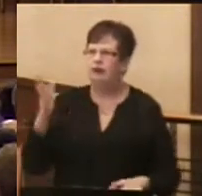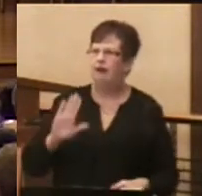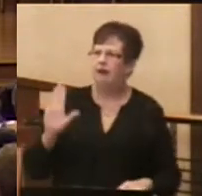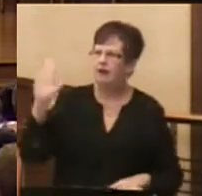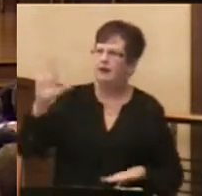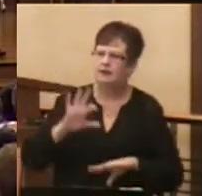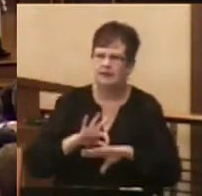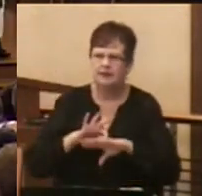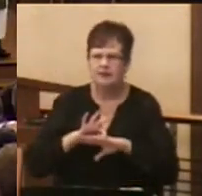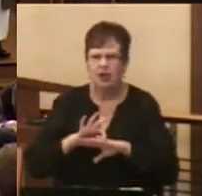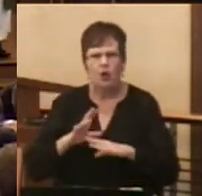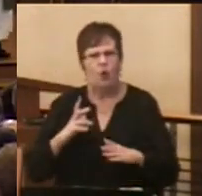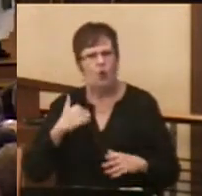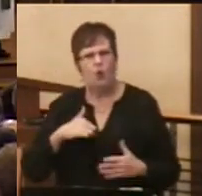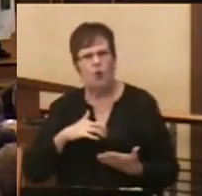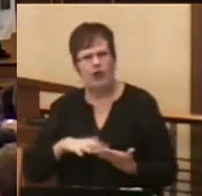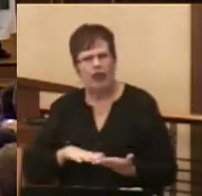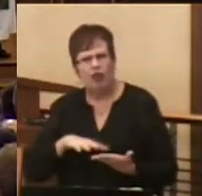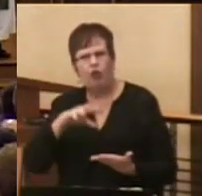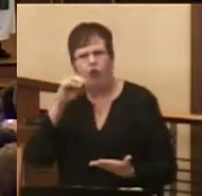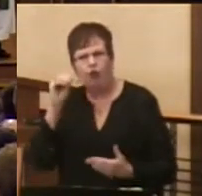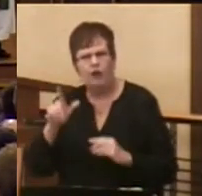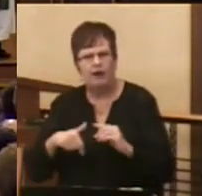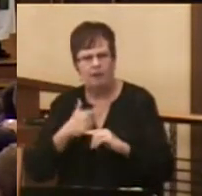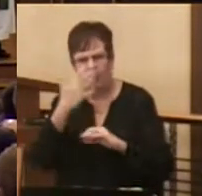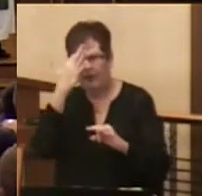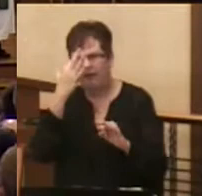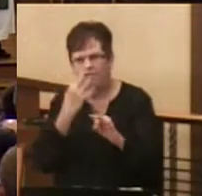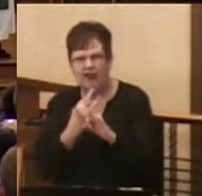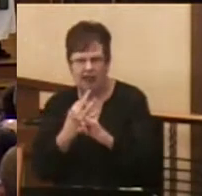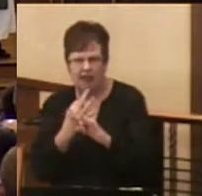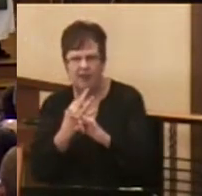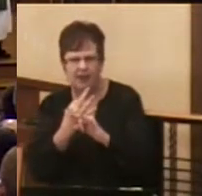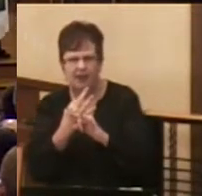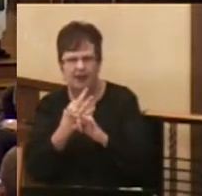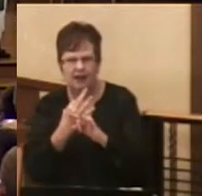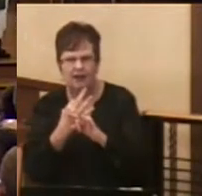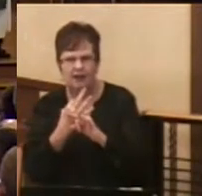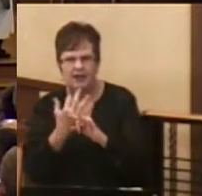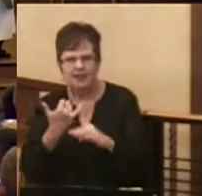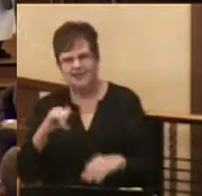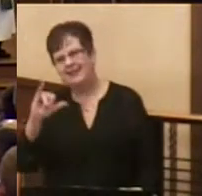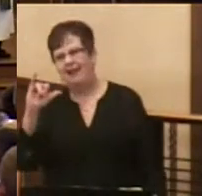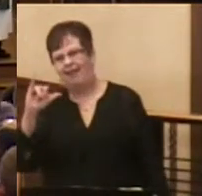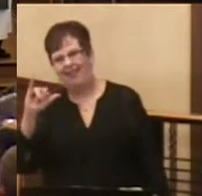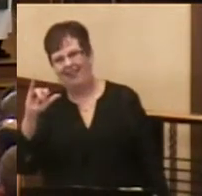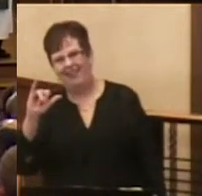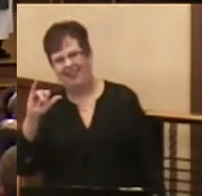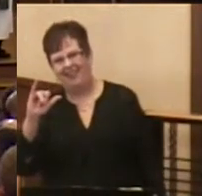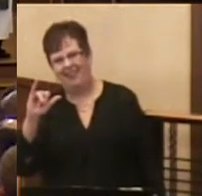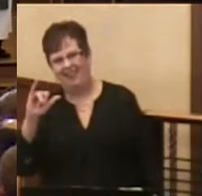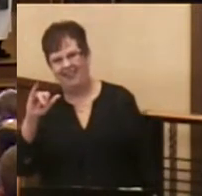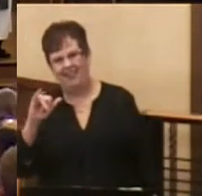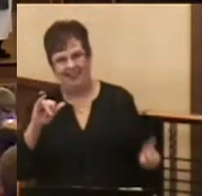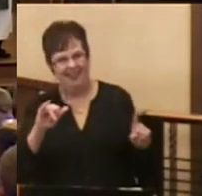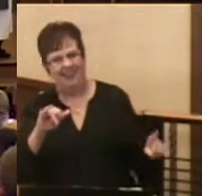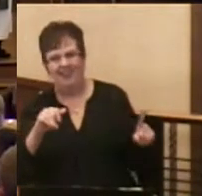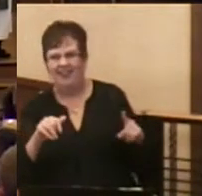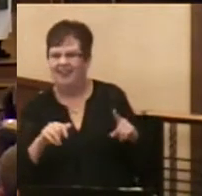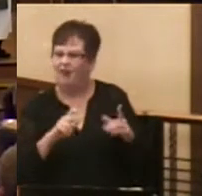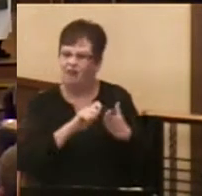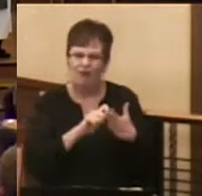something about the faith. Still, Paul says there is some danger here.